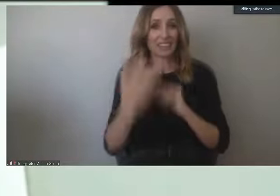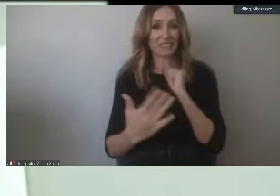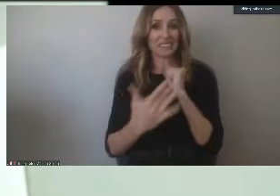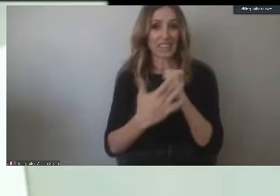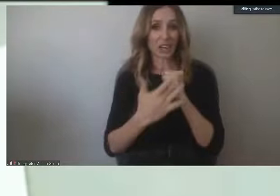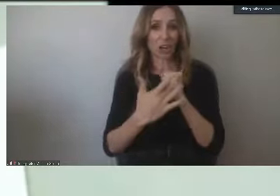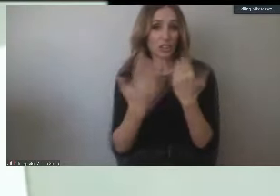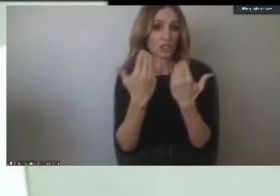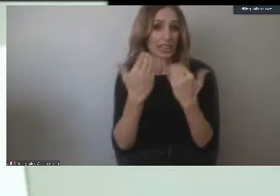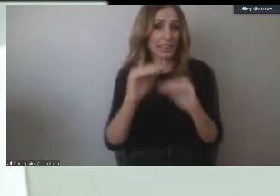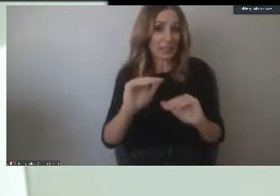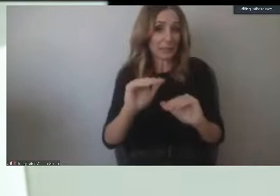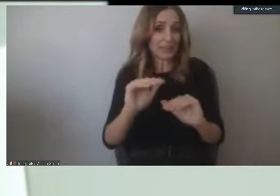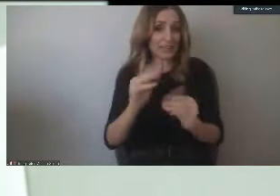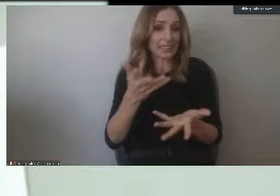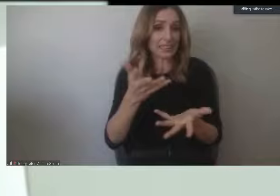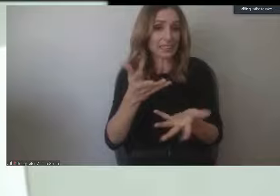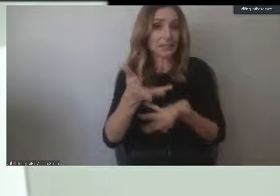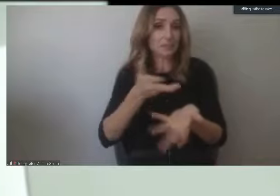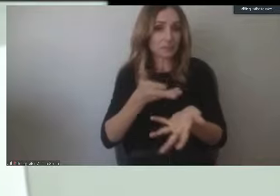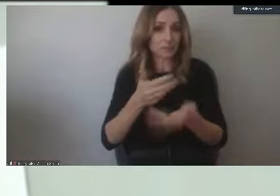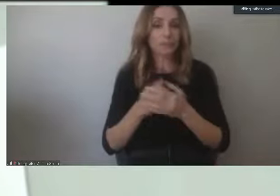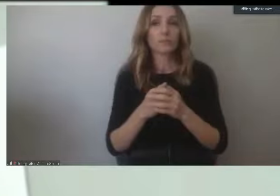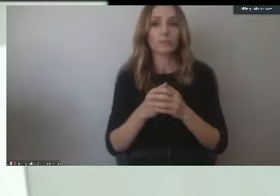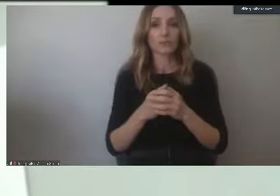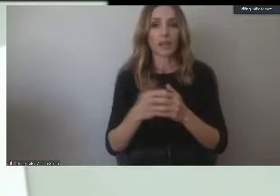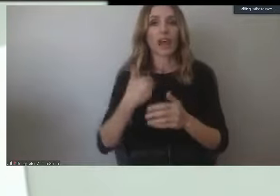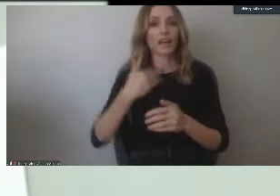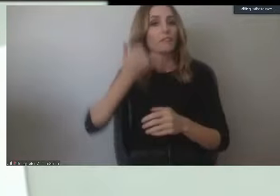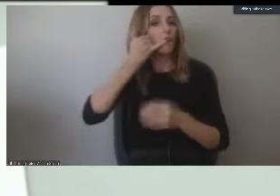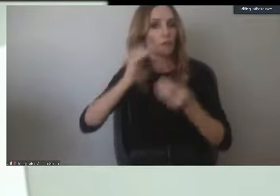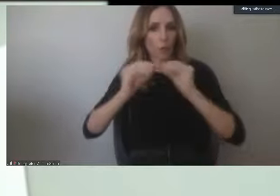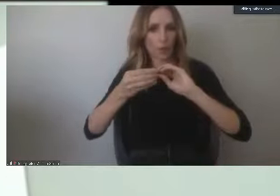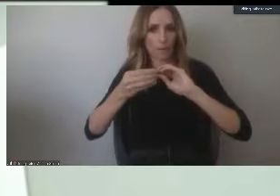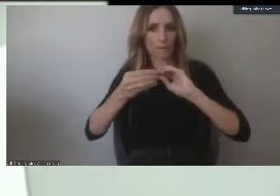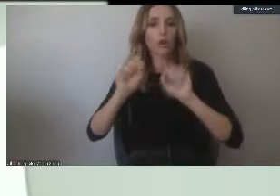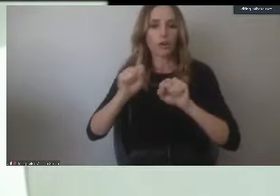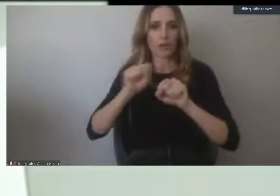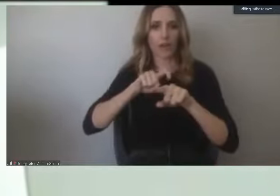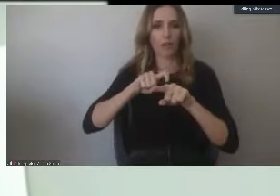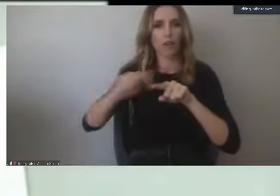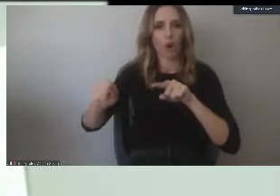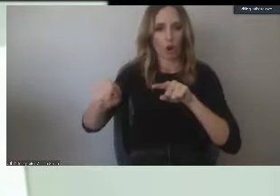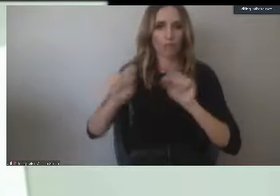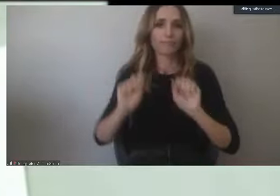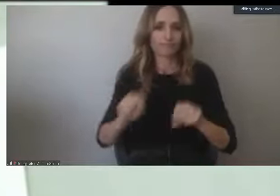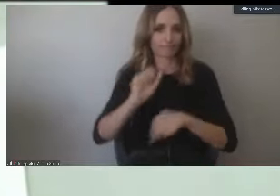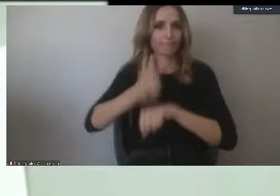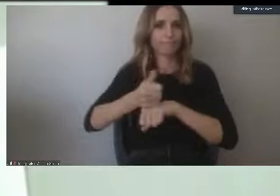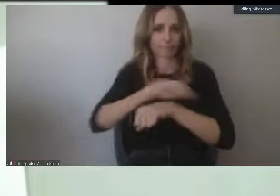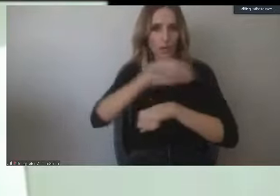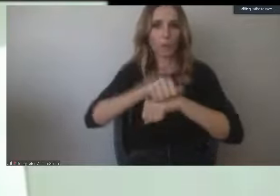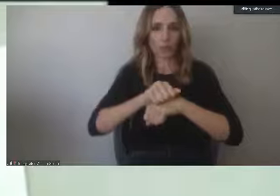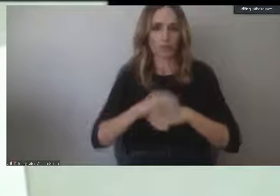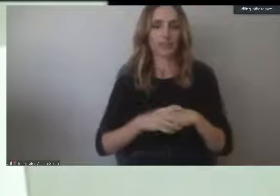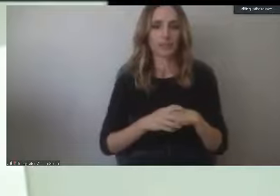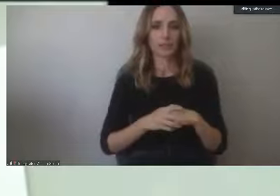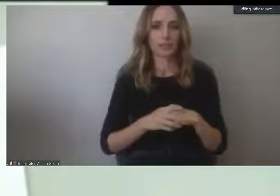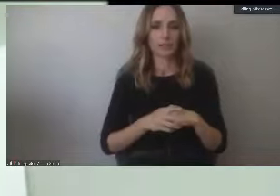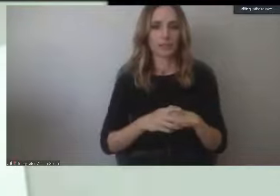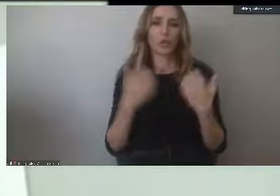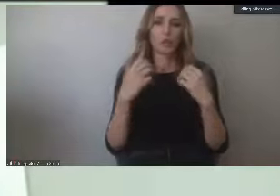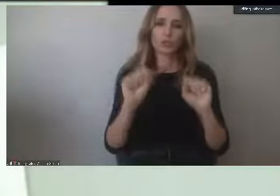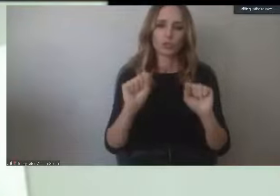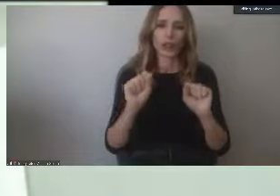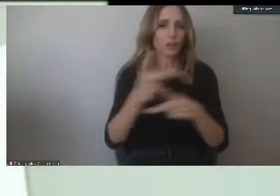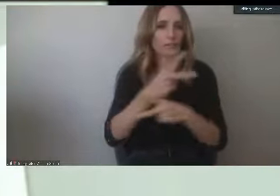facilitates that virtual appointment, there's a number where someone can call you and have a phone appointment as well. So we're really trying to be thoughtful about the best